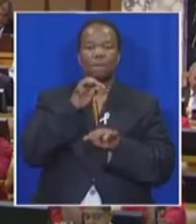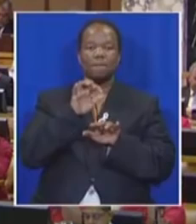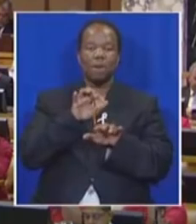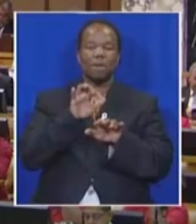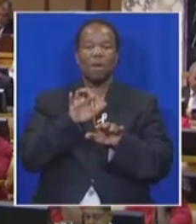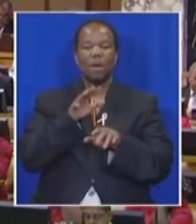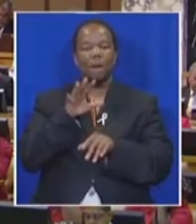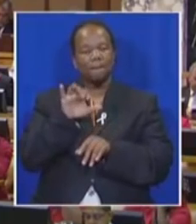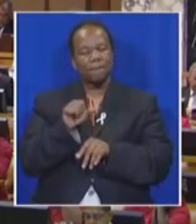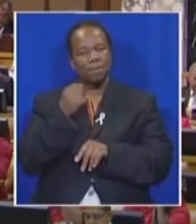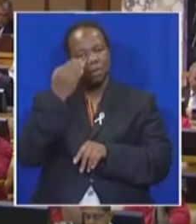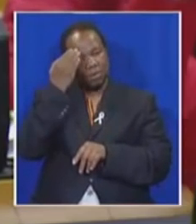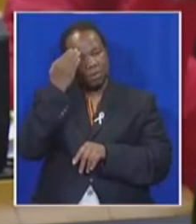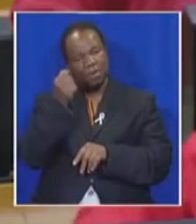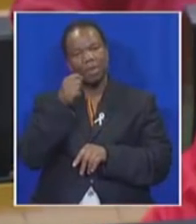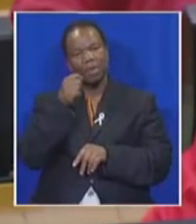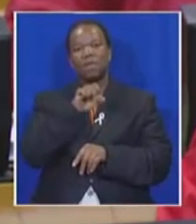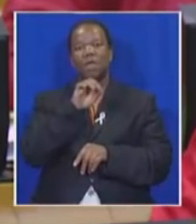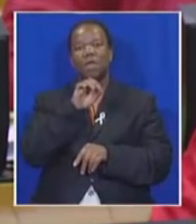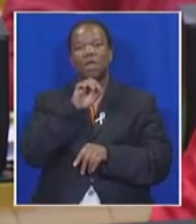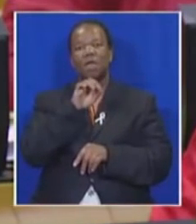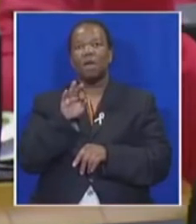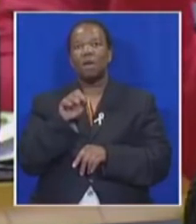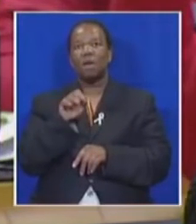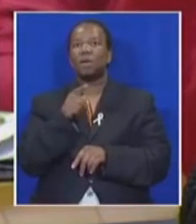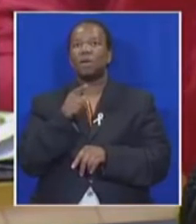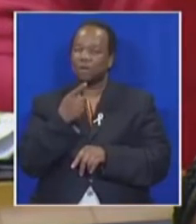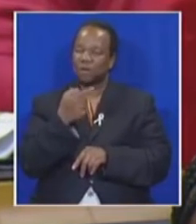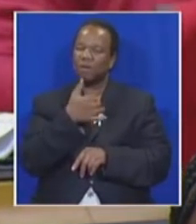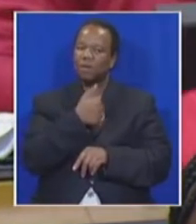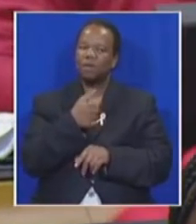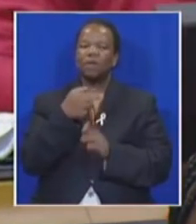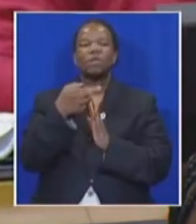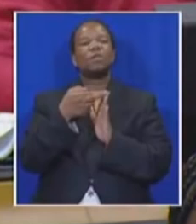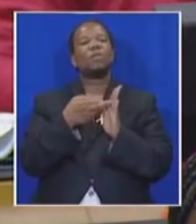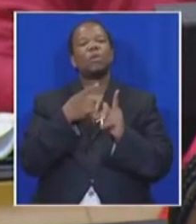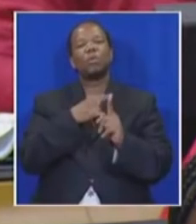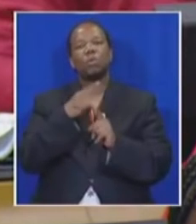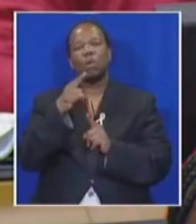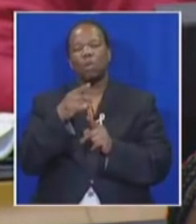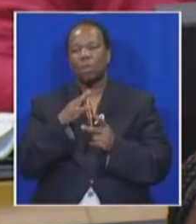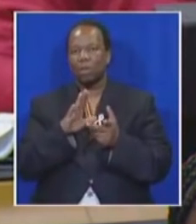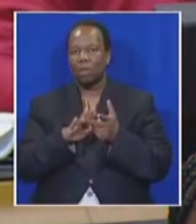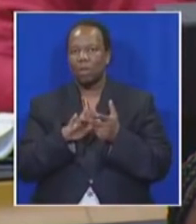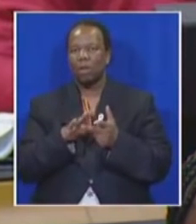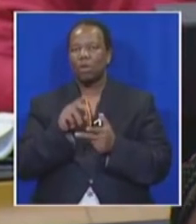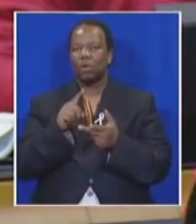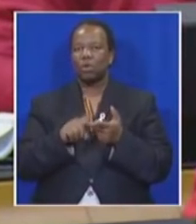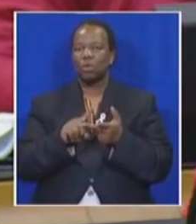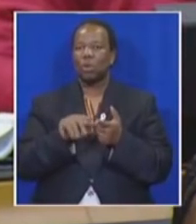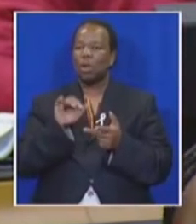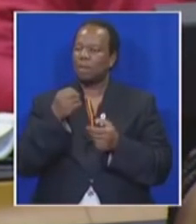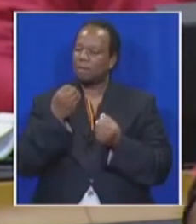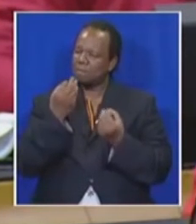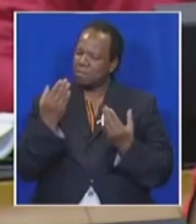things. Number one, EFF led them in court to get the state capture report, and number two, the EFF led thousands of disciplined